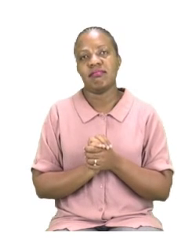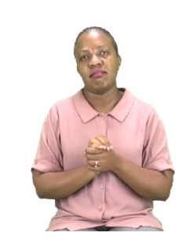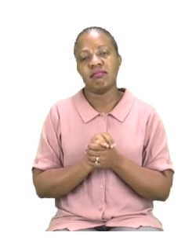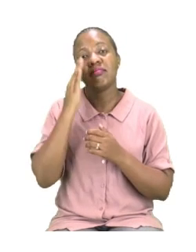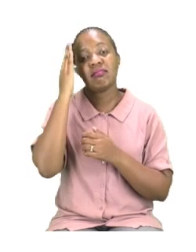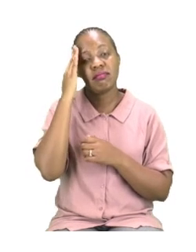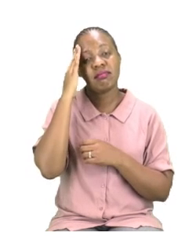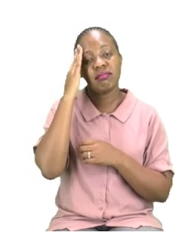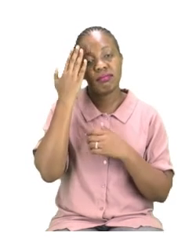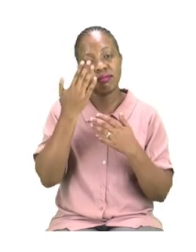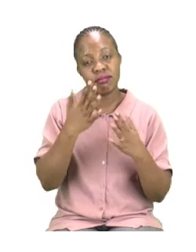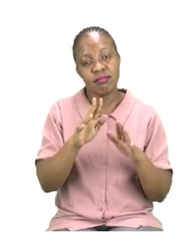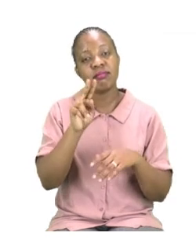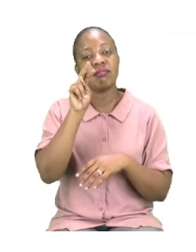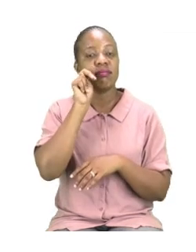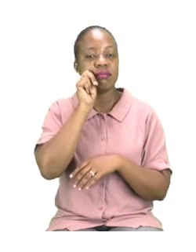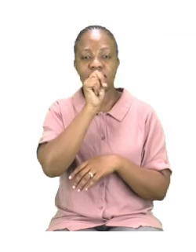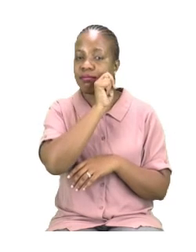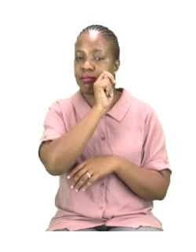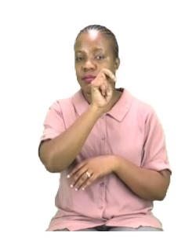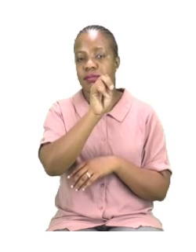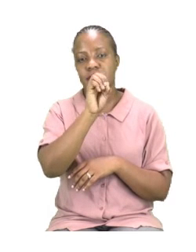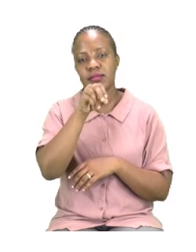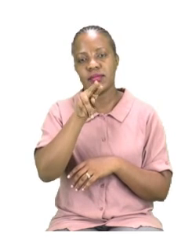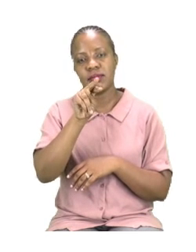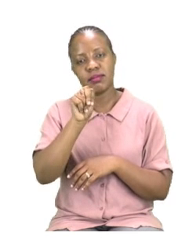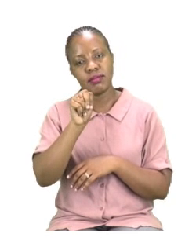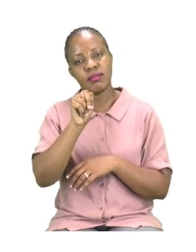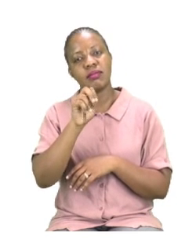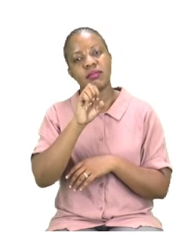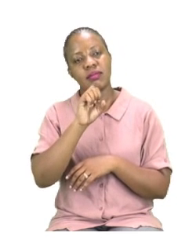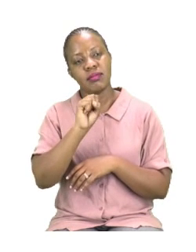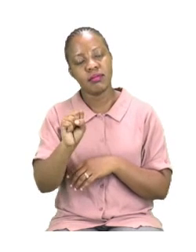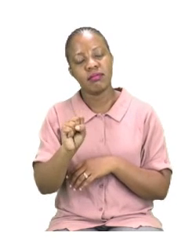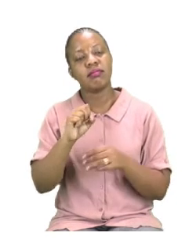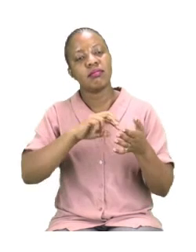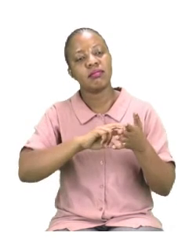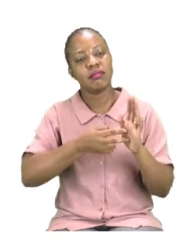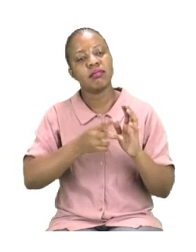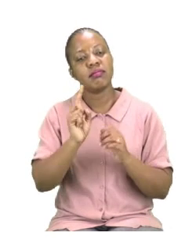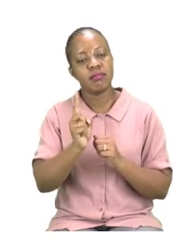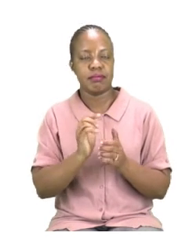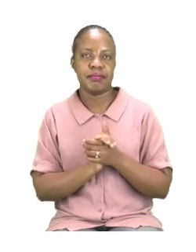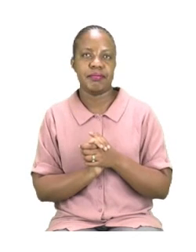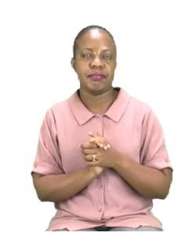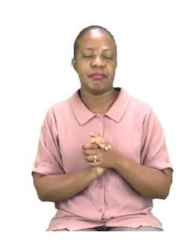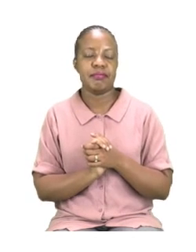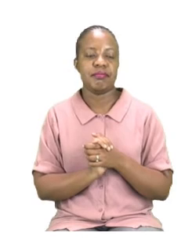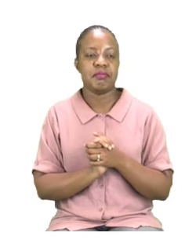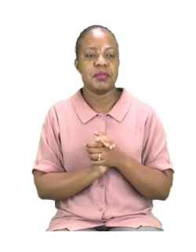have. And when we replace a noun with a pronoun, there are certain pronouns that we use.